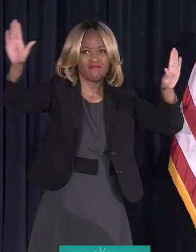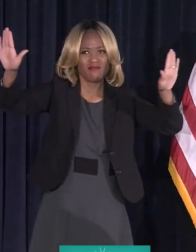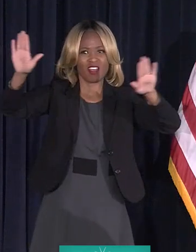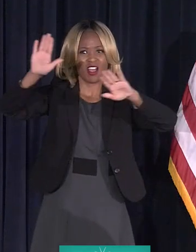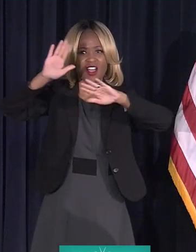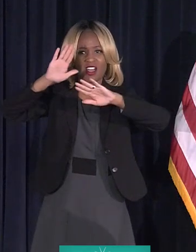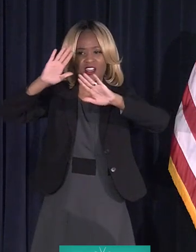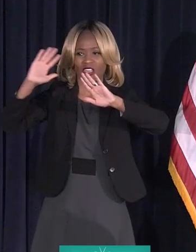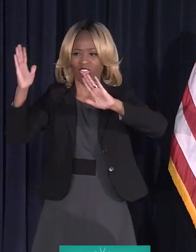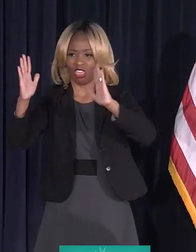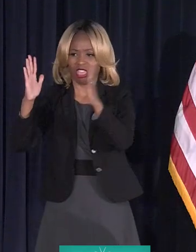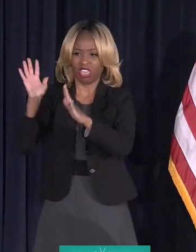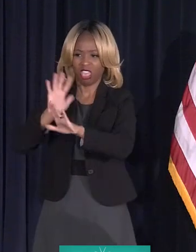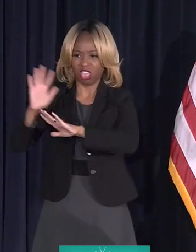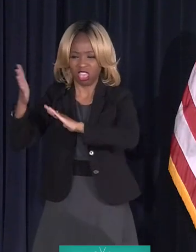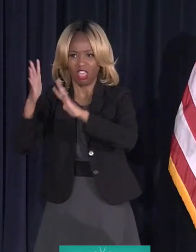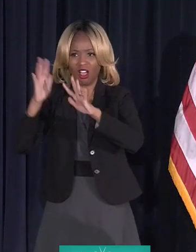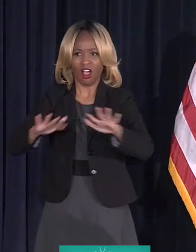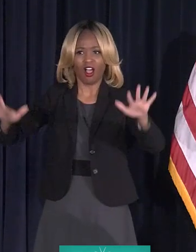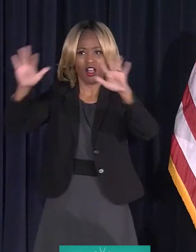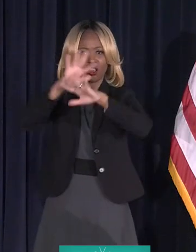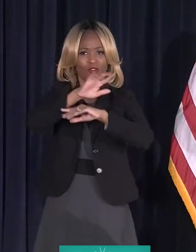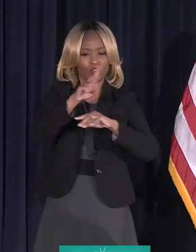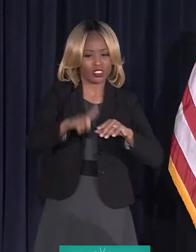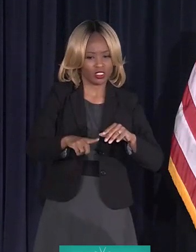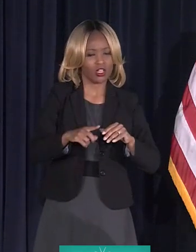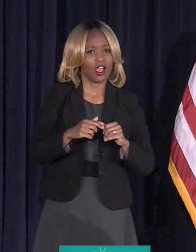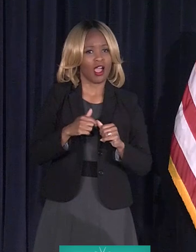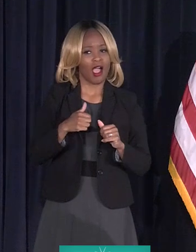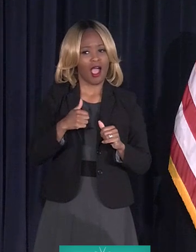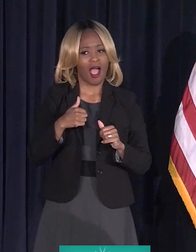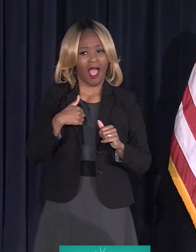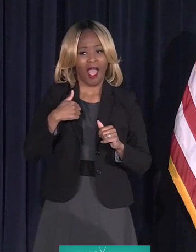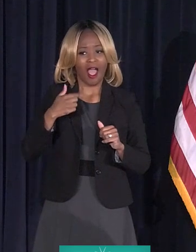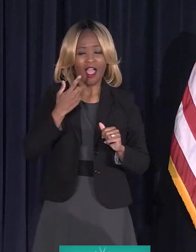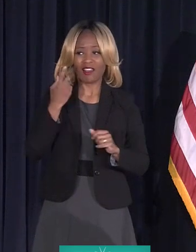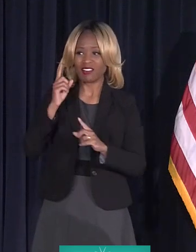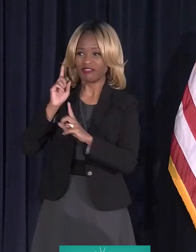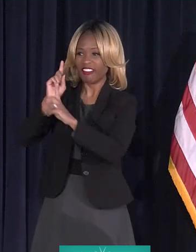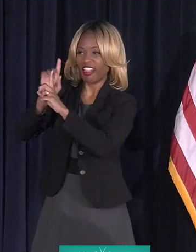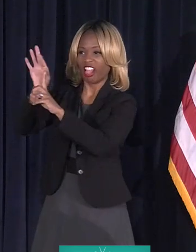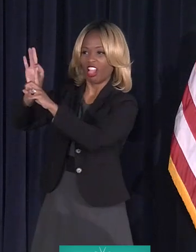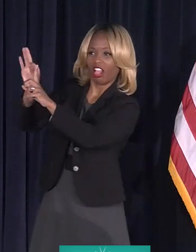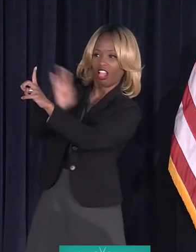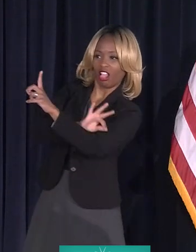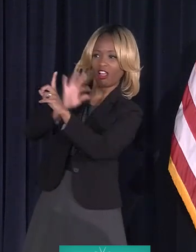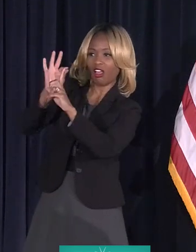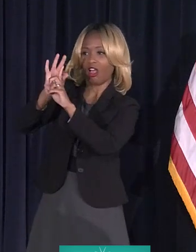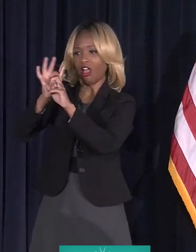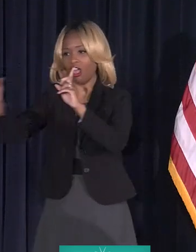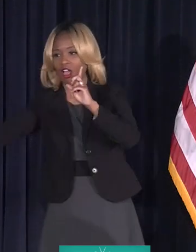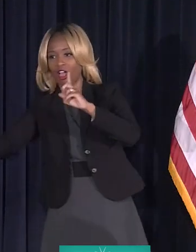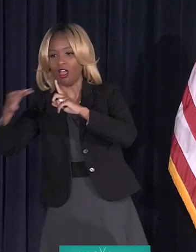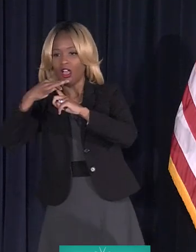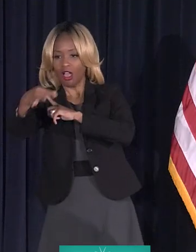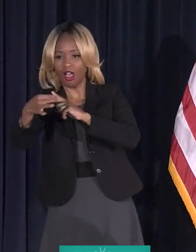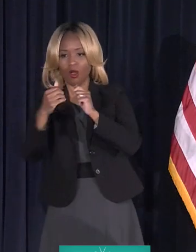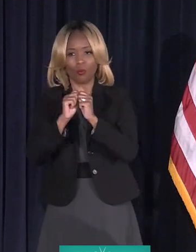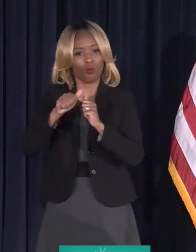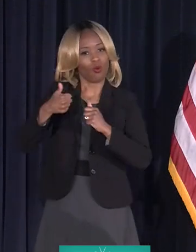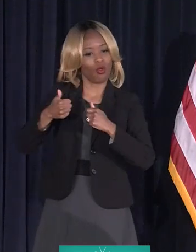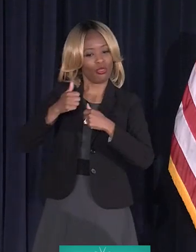polls on the city of Detroit. Yeah. I pull them off along with some other of our neighbors.